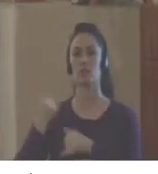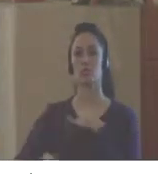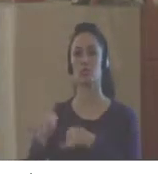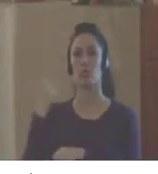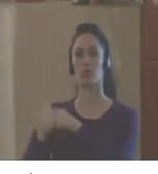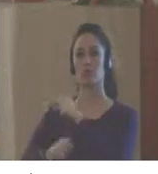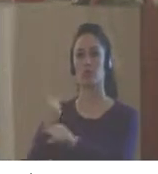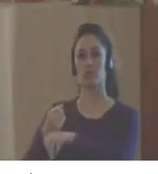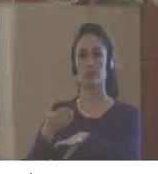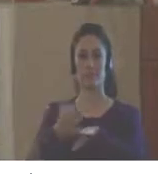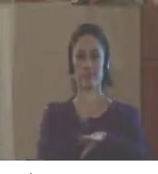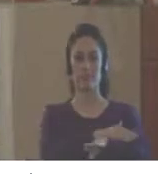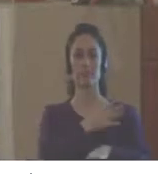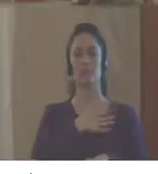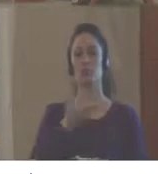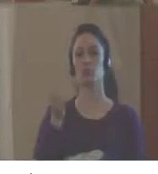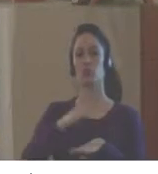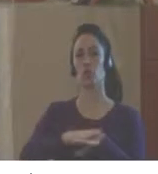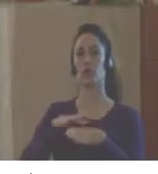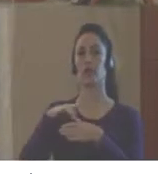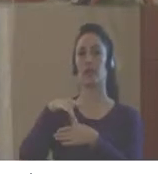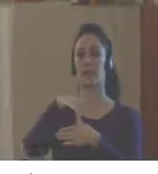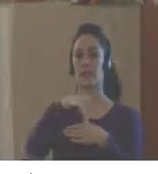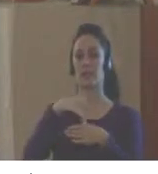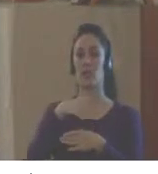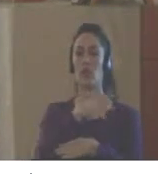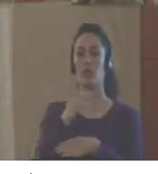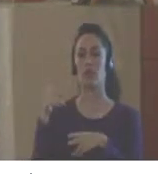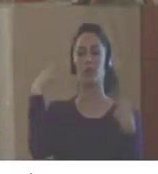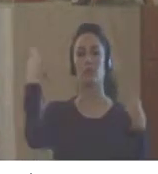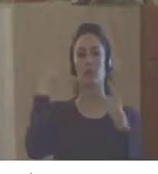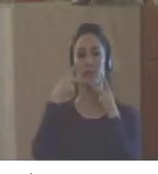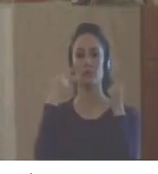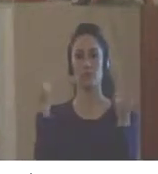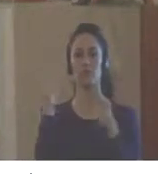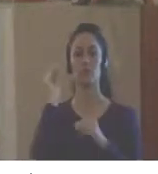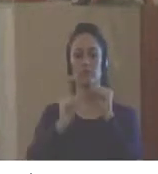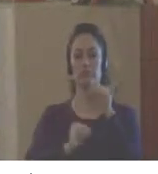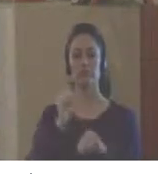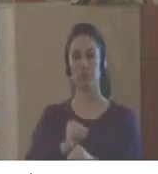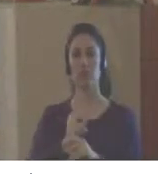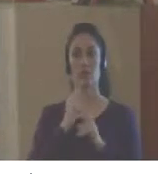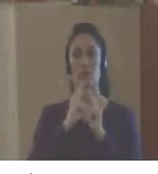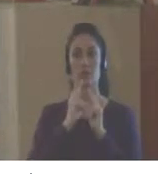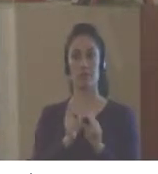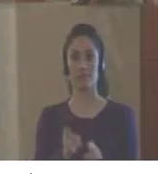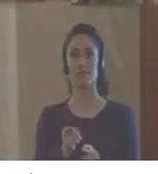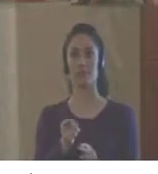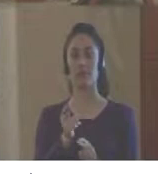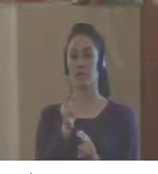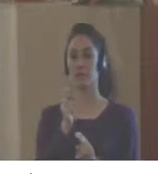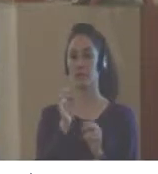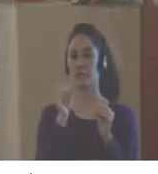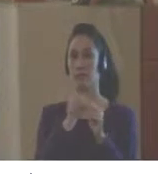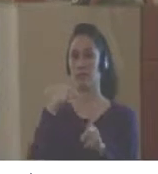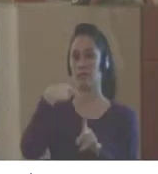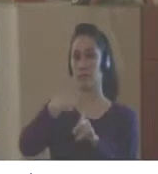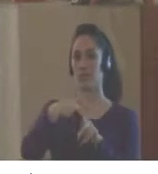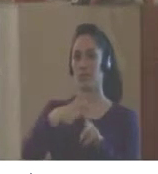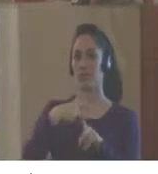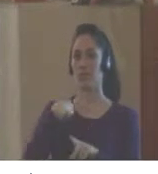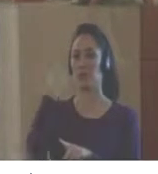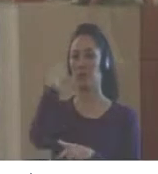last couple of years by a group of experts in risk management and public policy. And the results of this